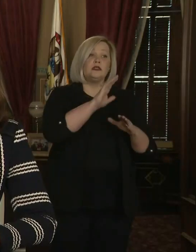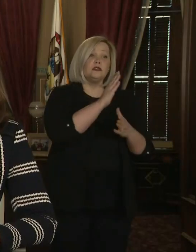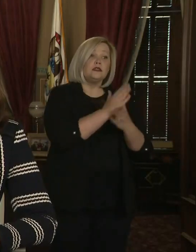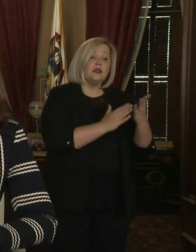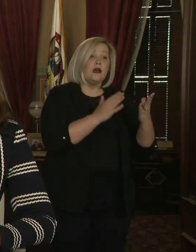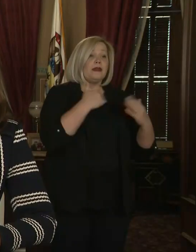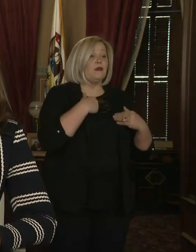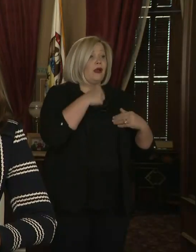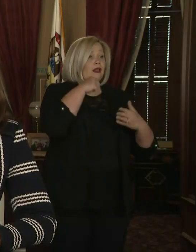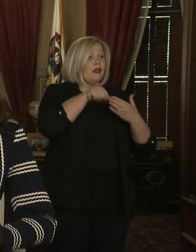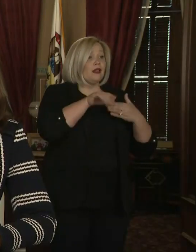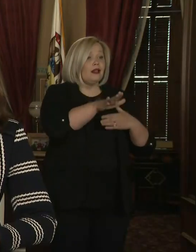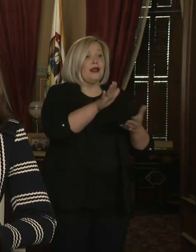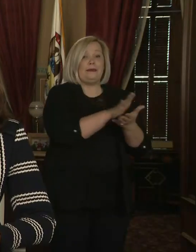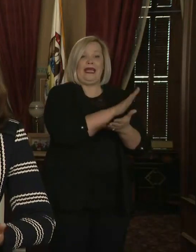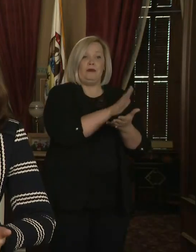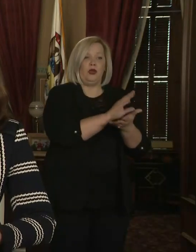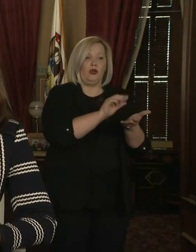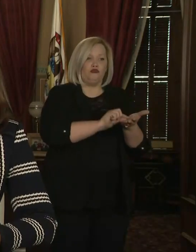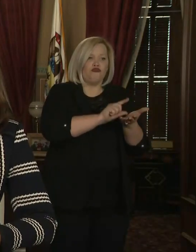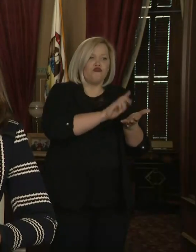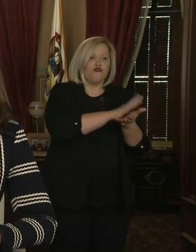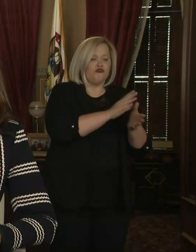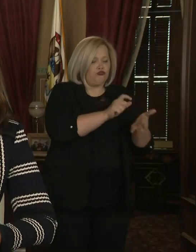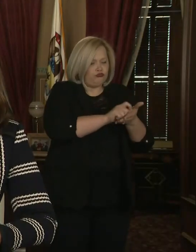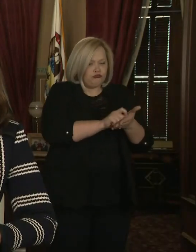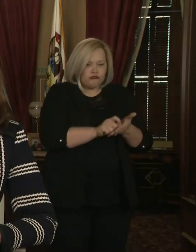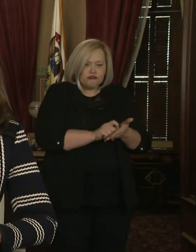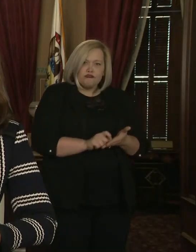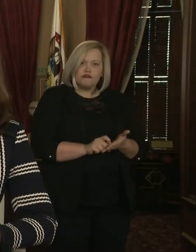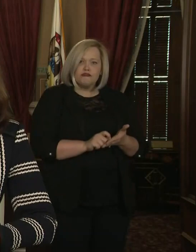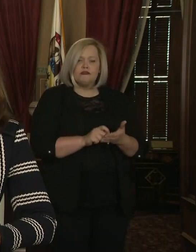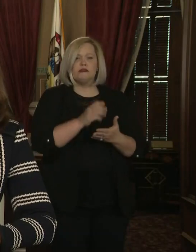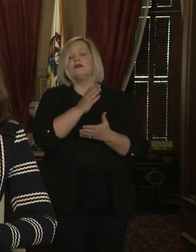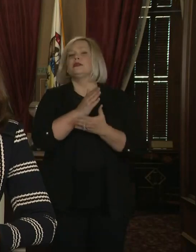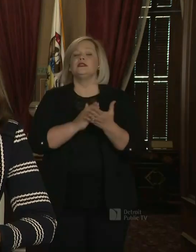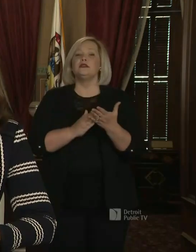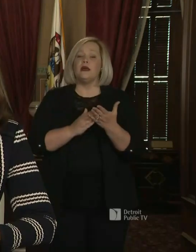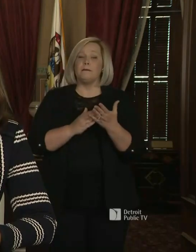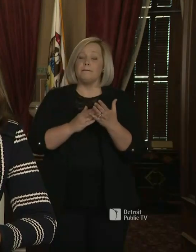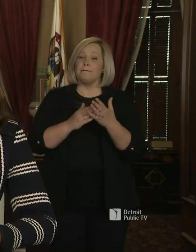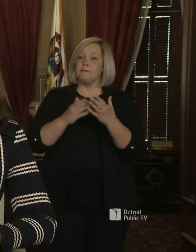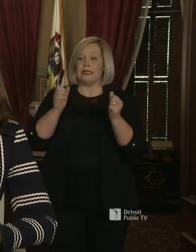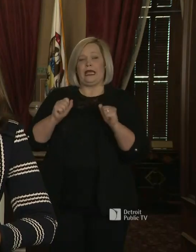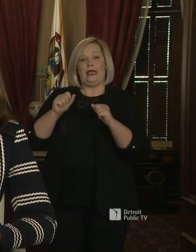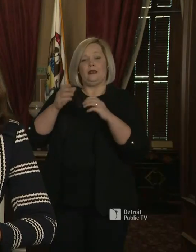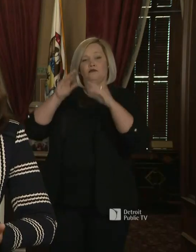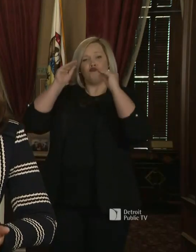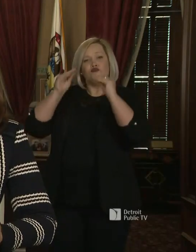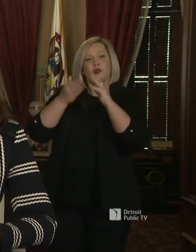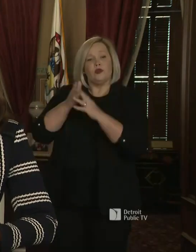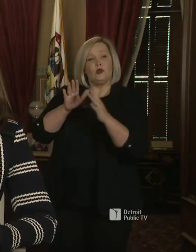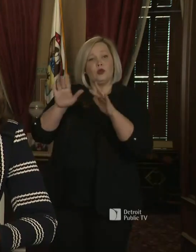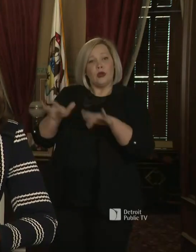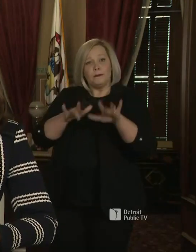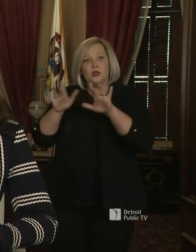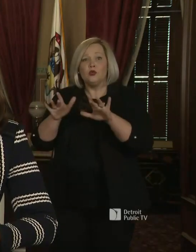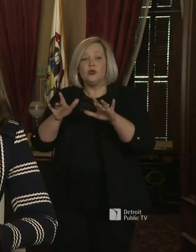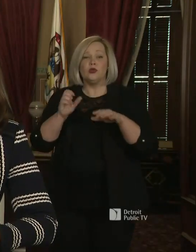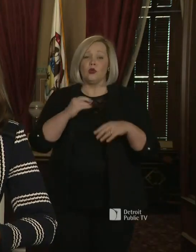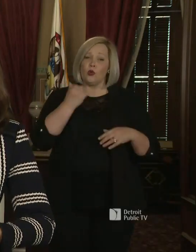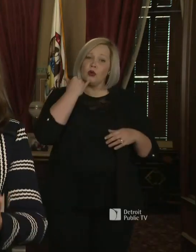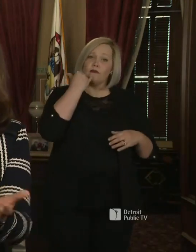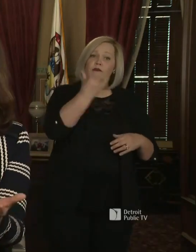paper packets. Some will be getting education through their computer, others perhaps on a telephone or